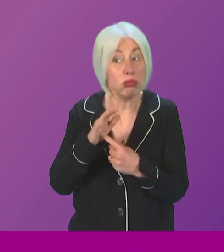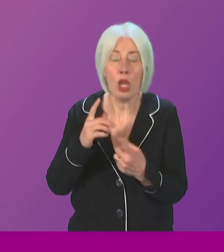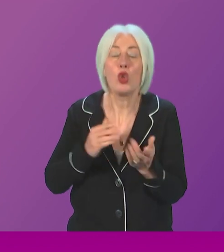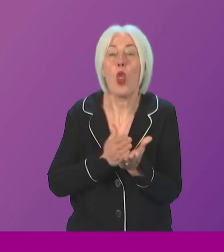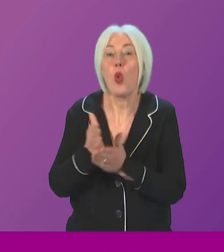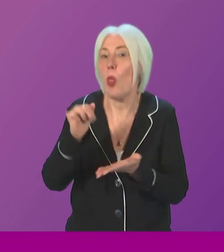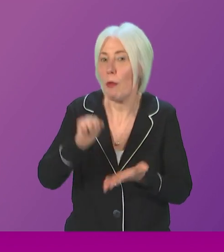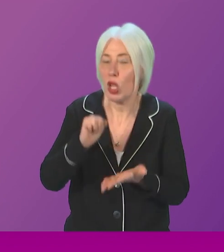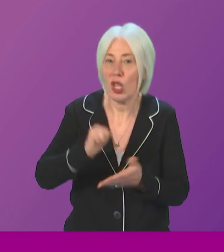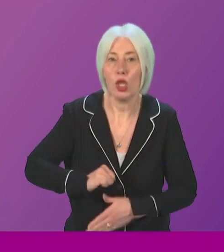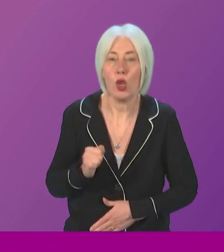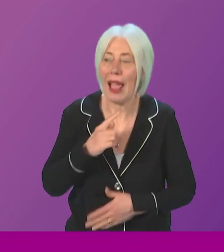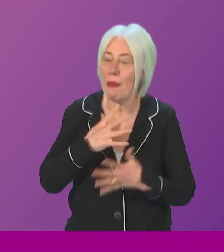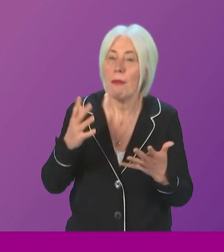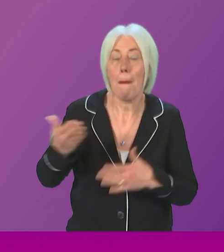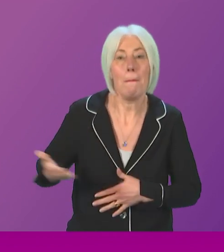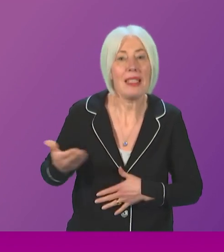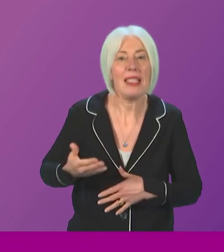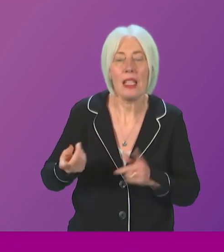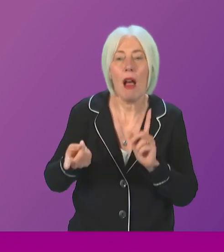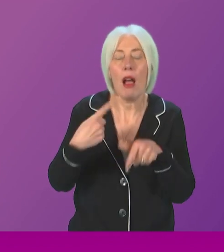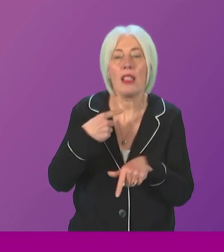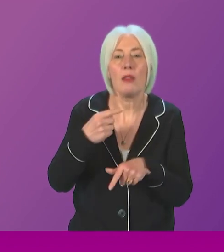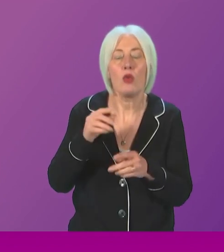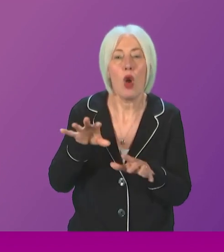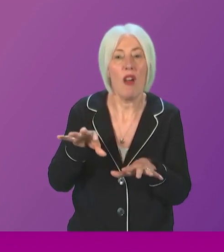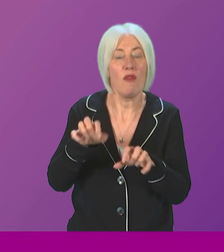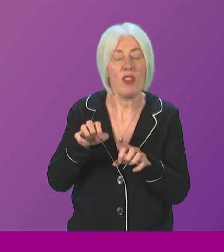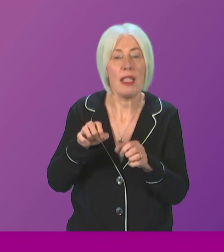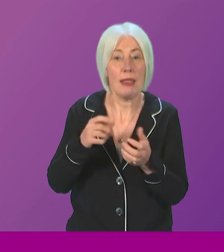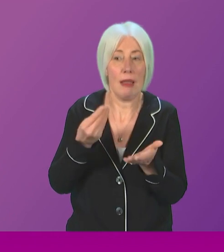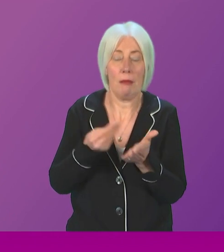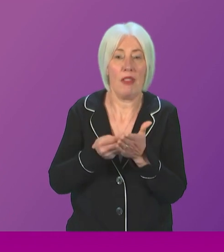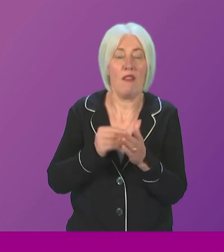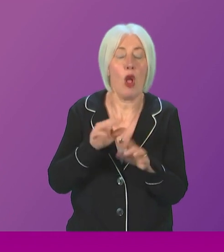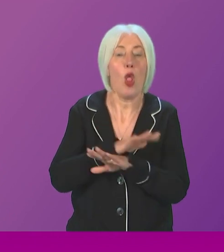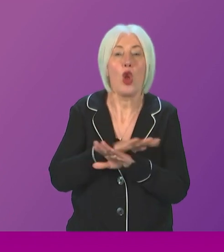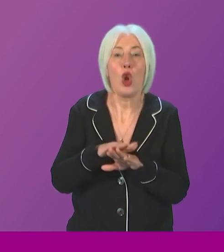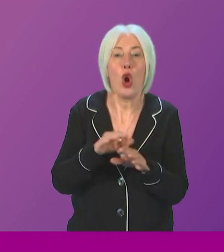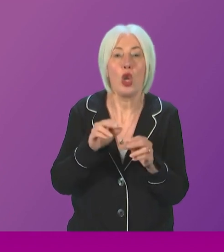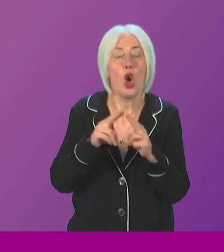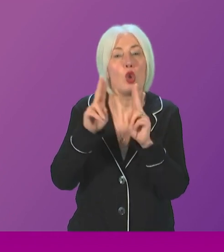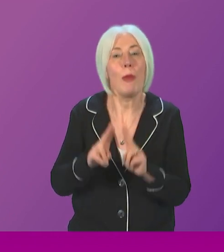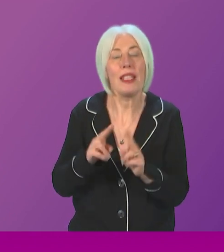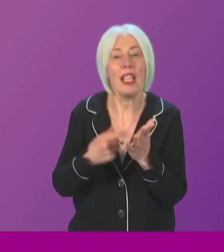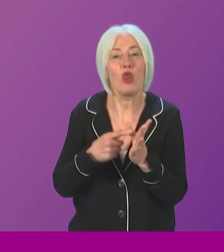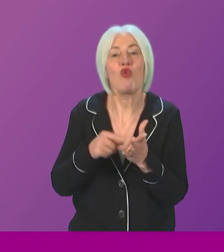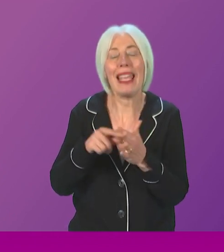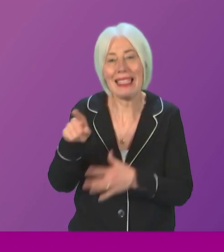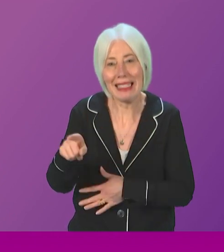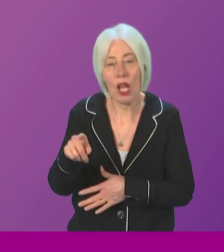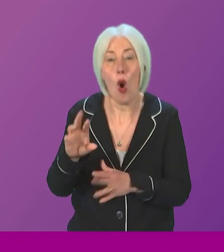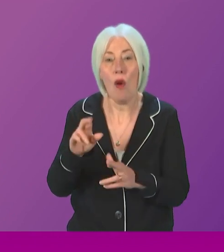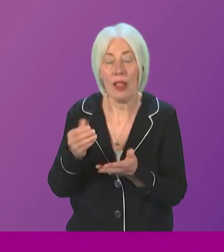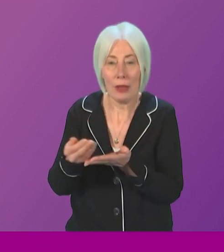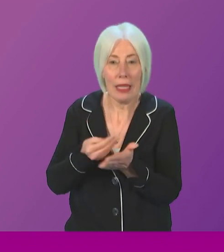responded to businesses' biggest ask and non-domestic rates by freezing the poundage in 2023-2024. That's estimated to save